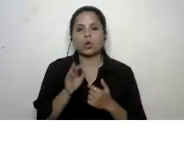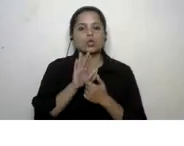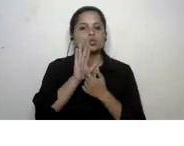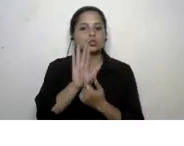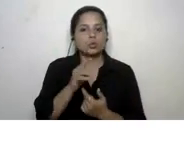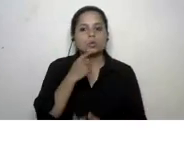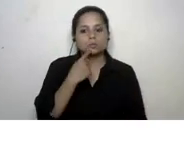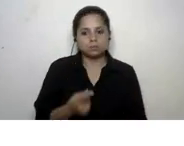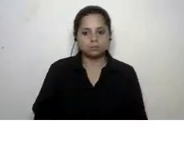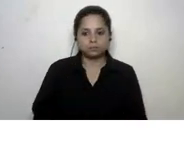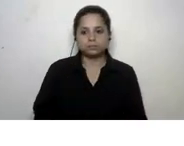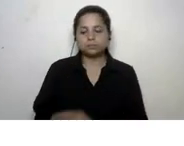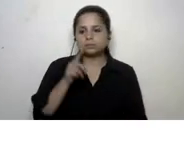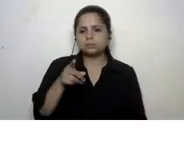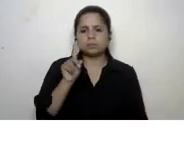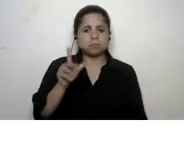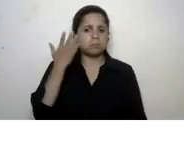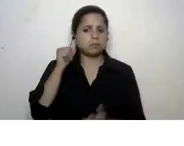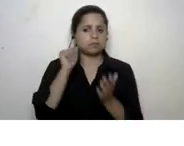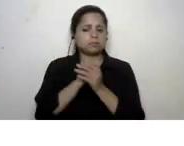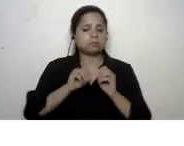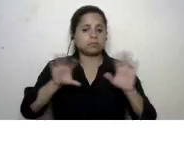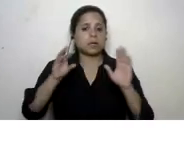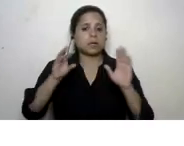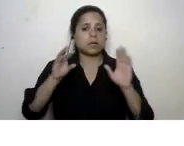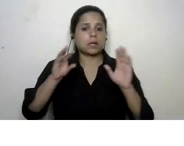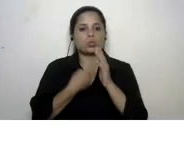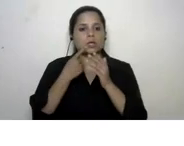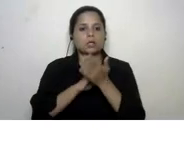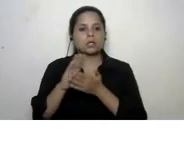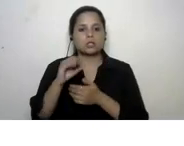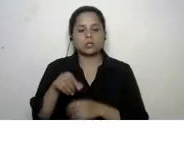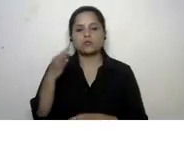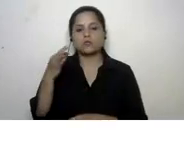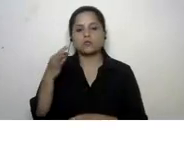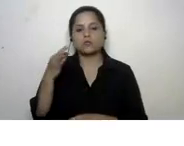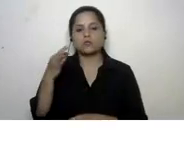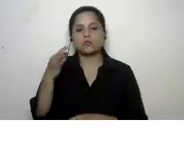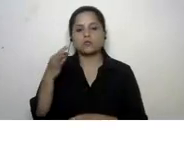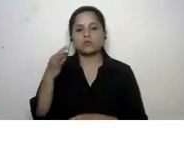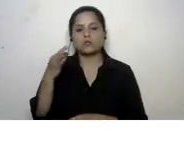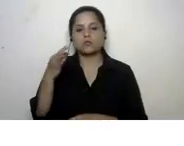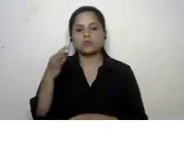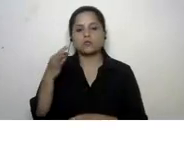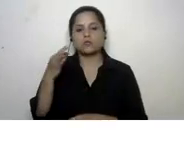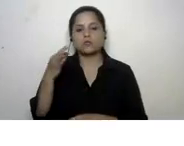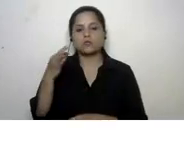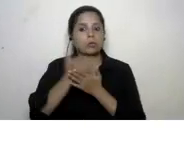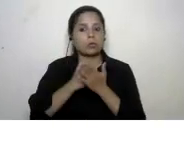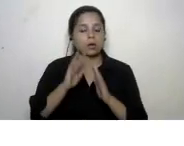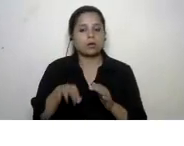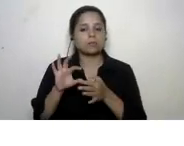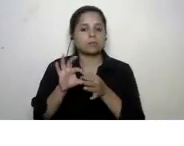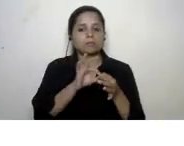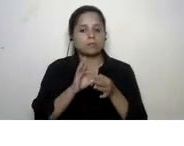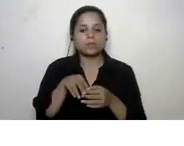uh a very landmark publication by the british council the future of english which is a major research program coordinated